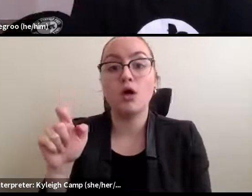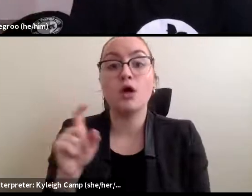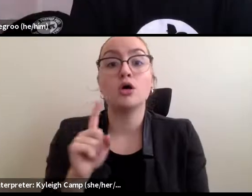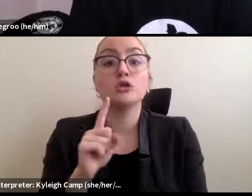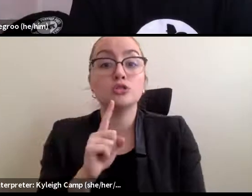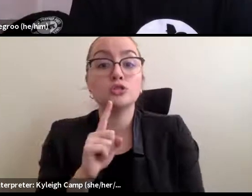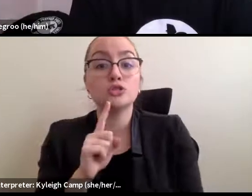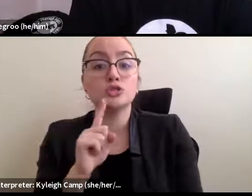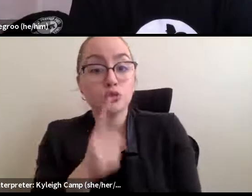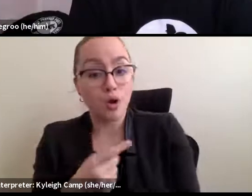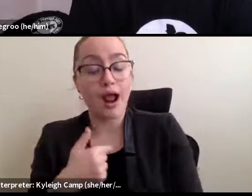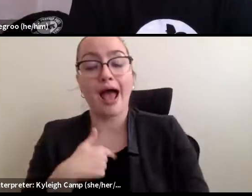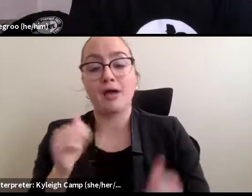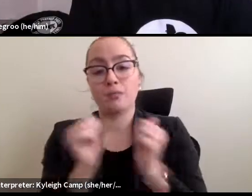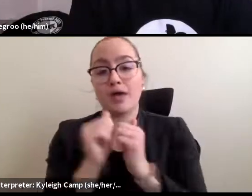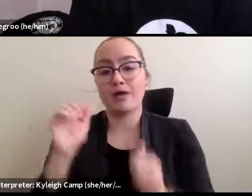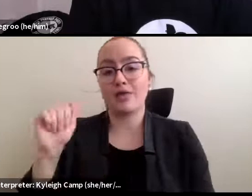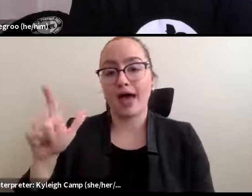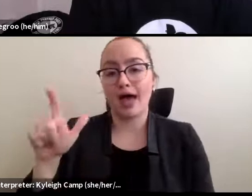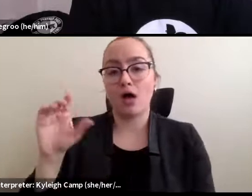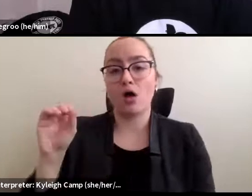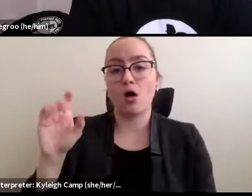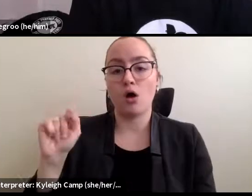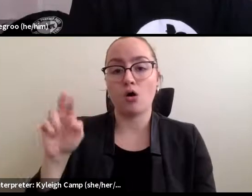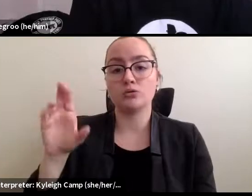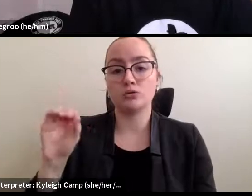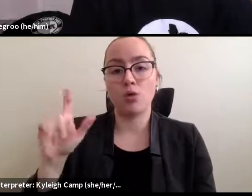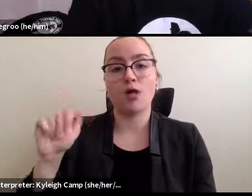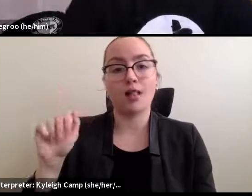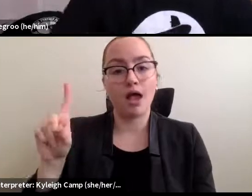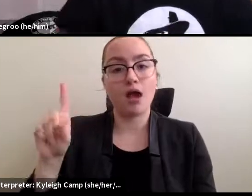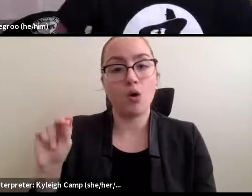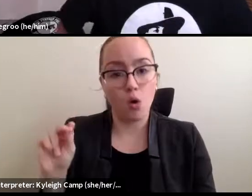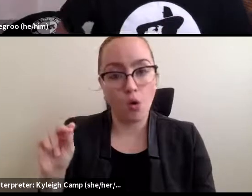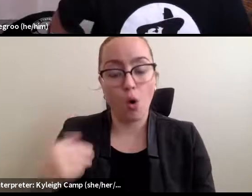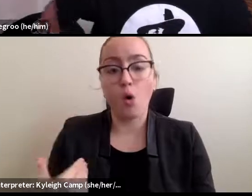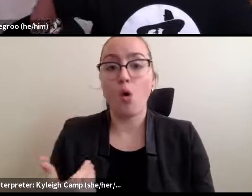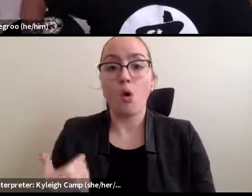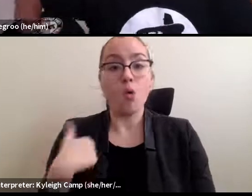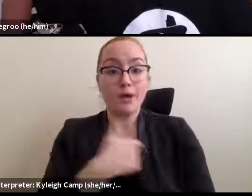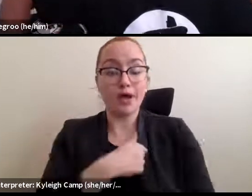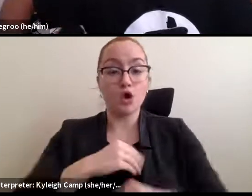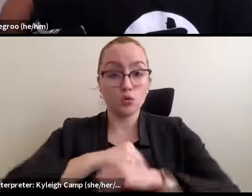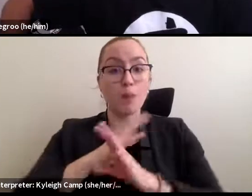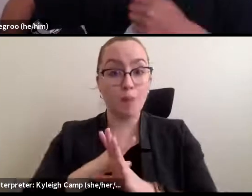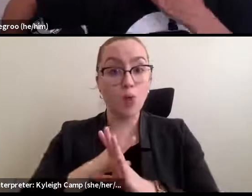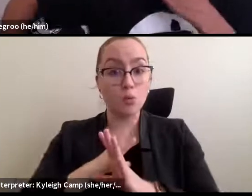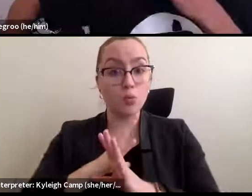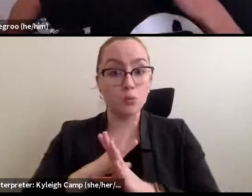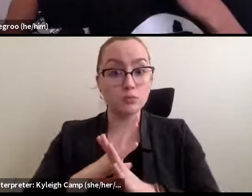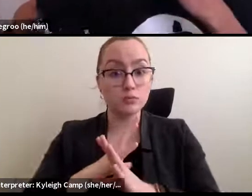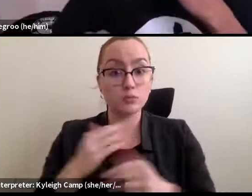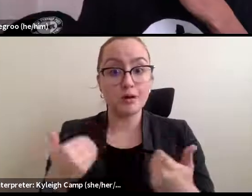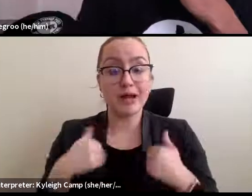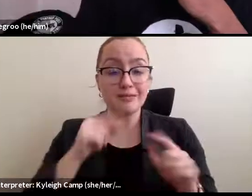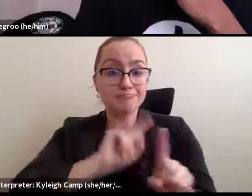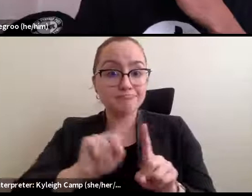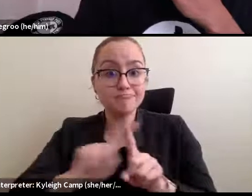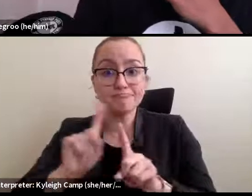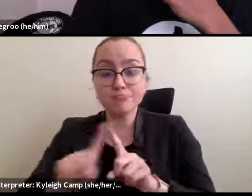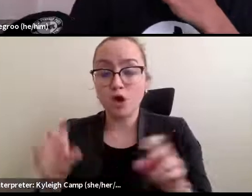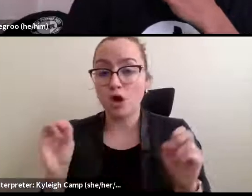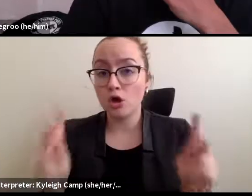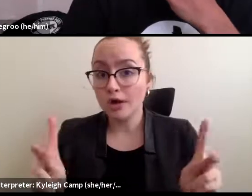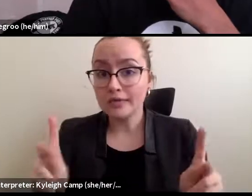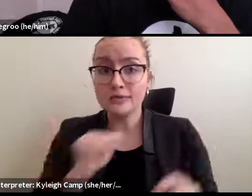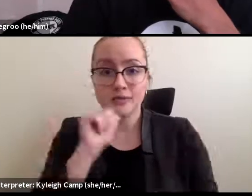and we have lots of both remote and in-person volunteer opportunities, not just for attorneys. Largely right now we're focusing